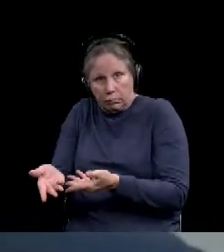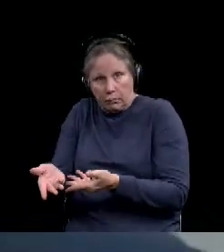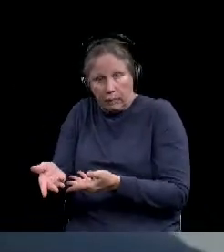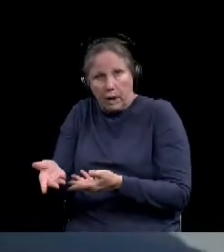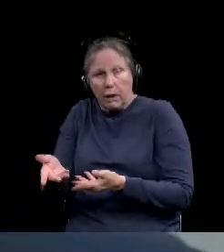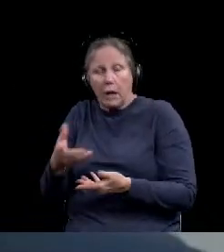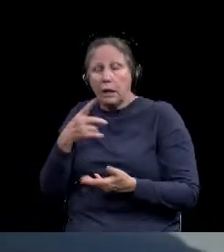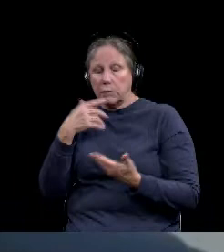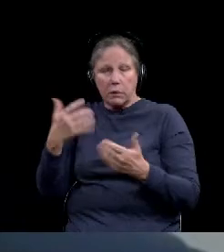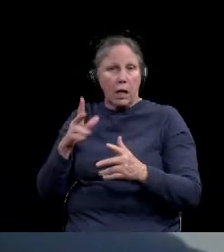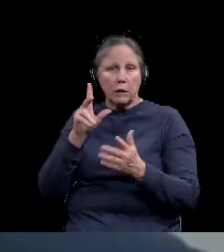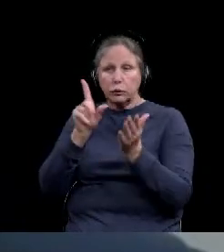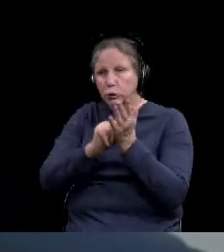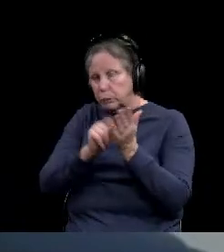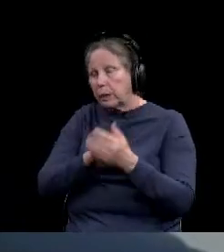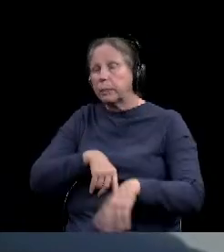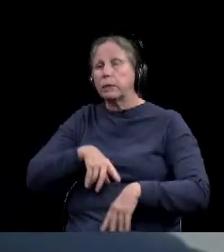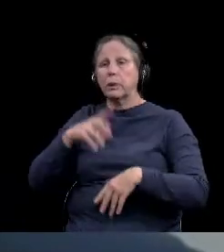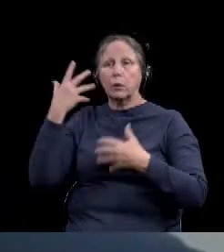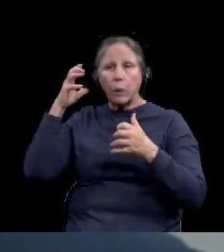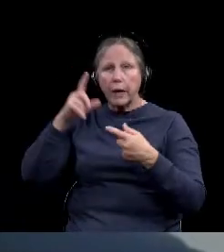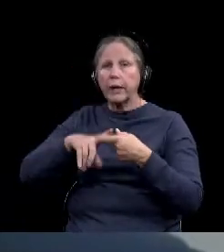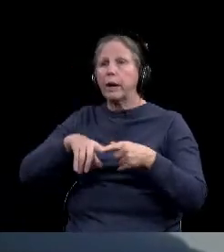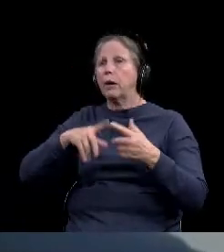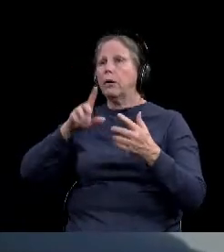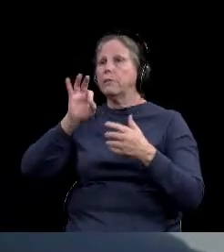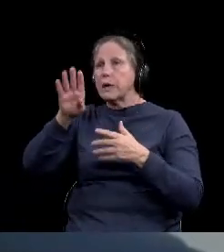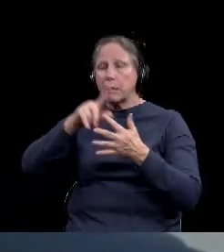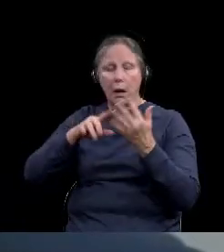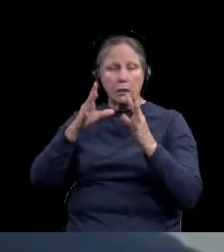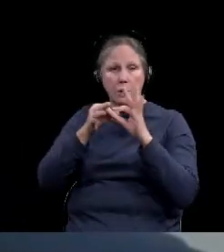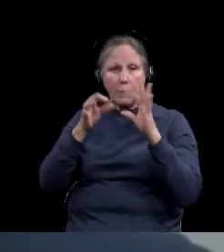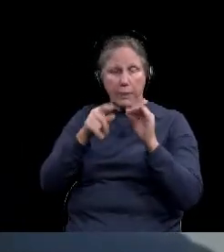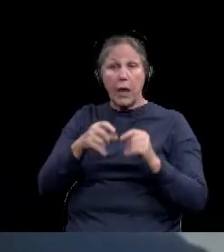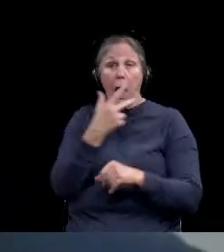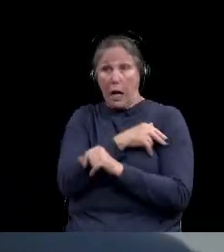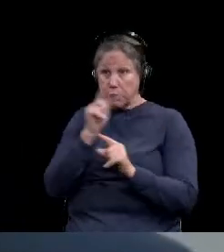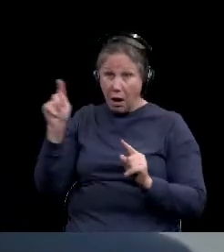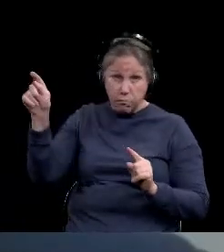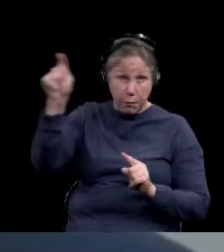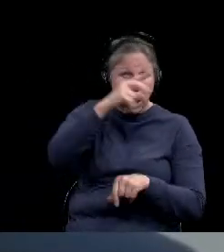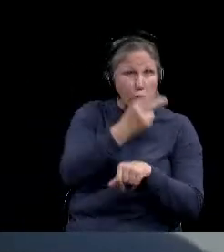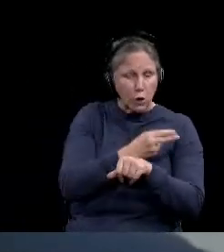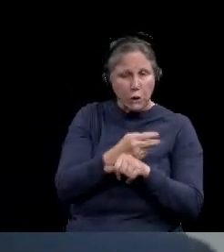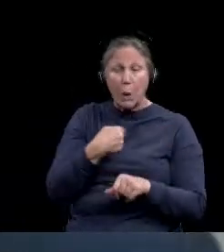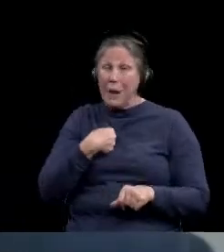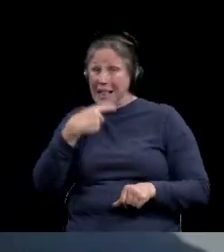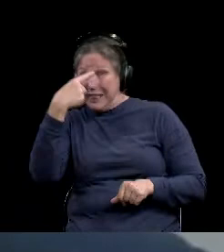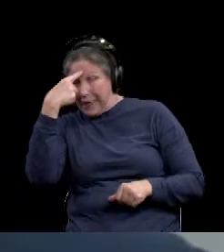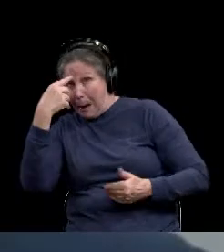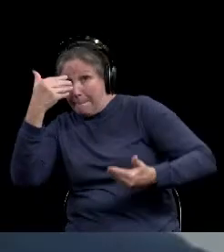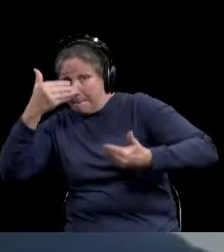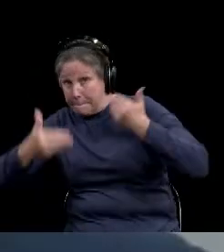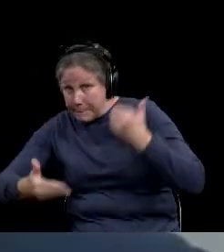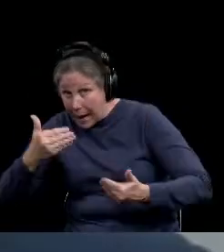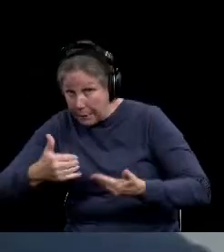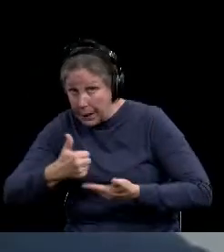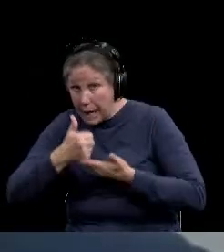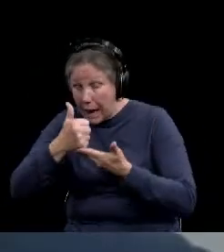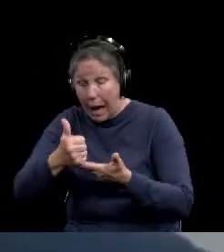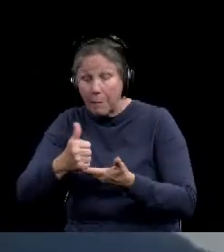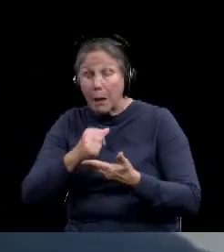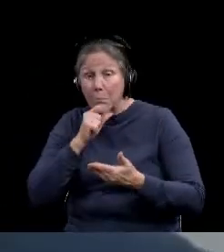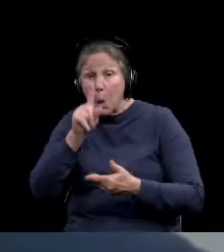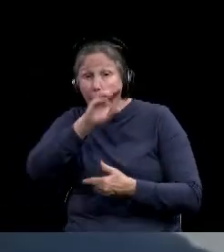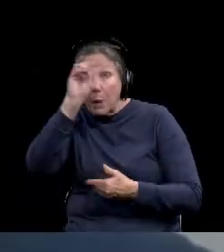talk about that. I think that, uh, it's been used by many hospitals around the country and, um, we think it may help, but, um, it's, uh, not a hundred